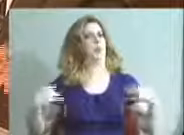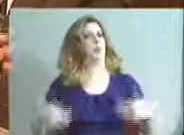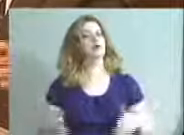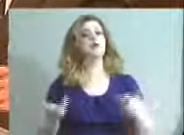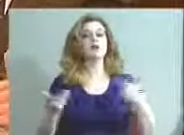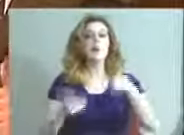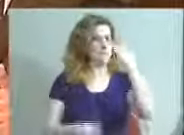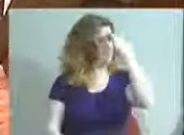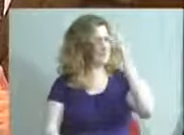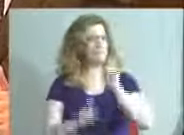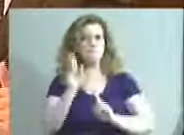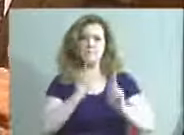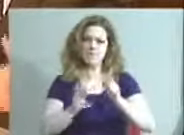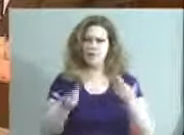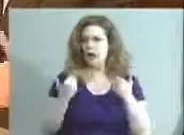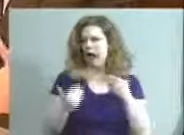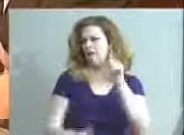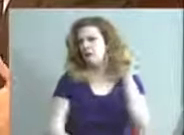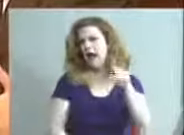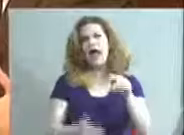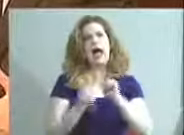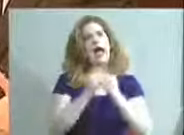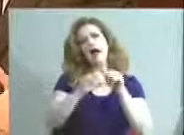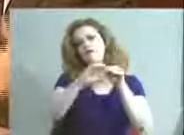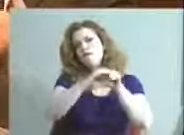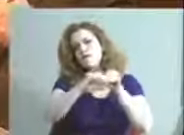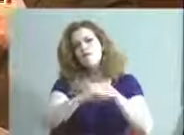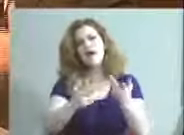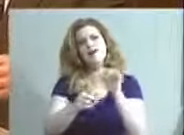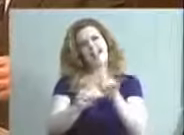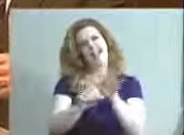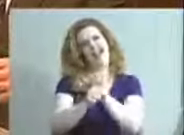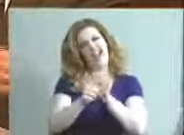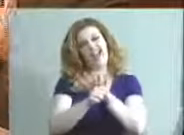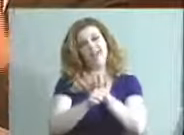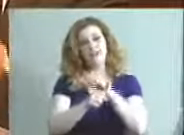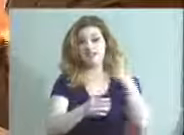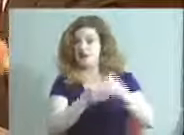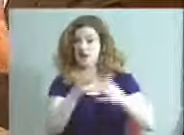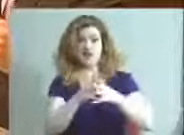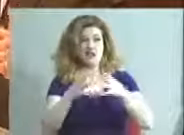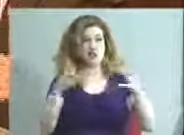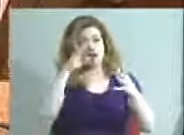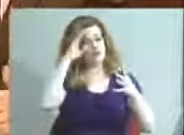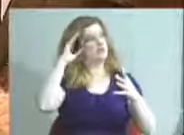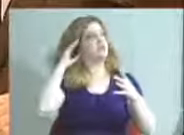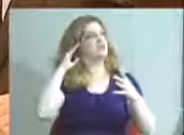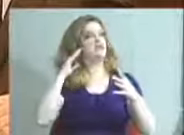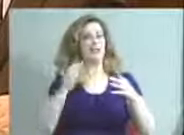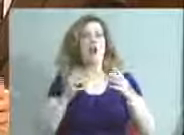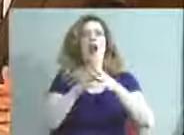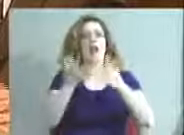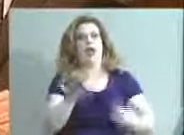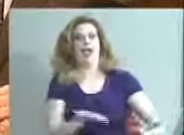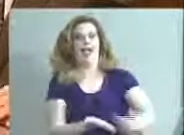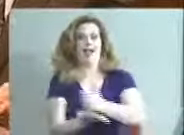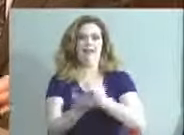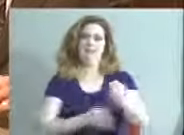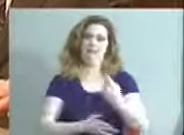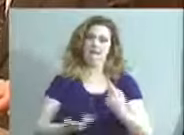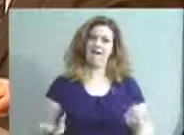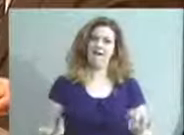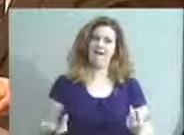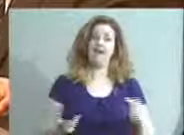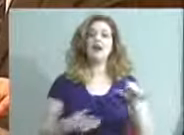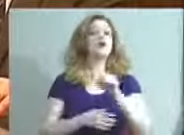as smart people, we've got to ask, how can we invest in that area? doesn't cost us much, but gets us big returns. Then other programs like